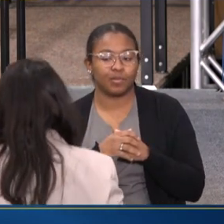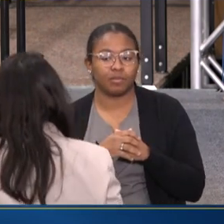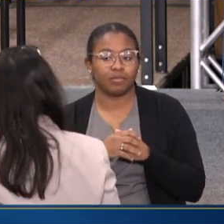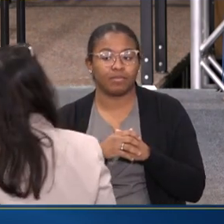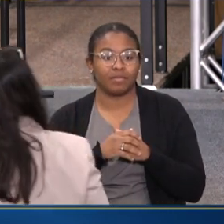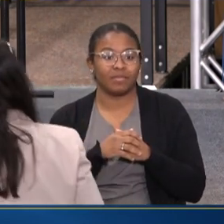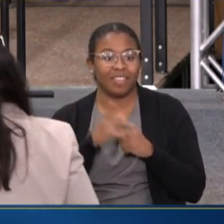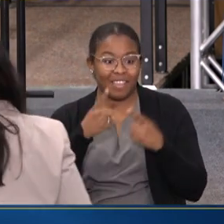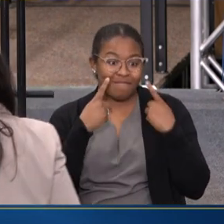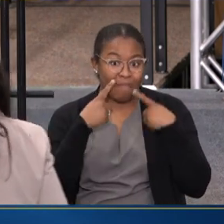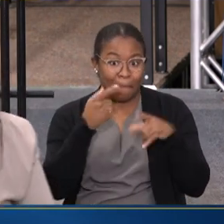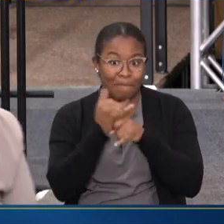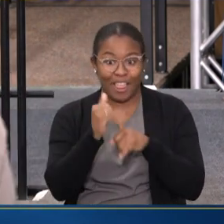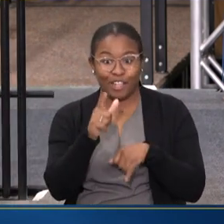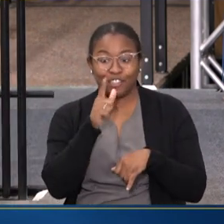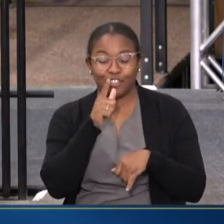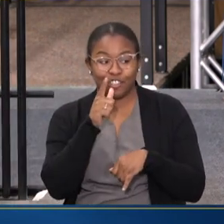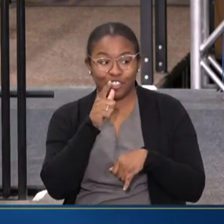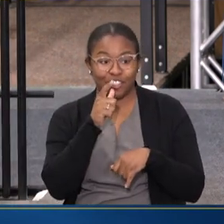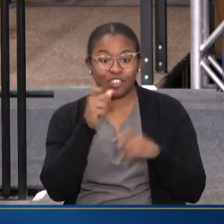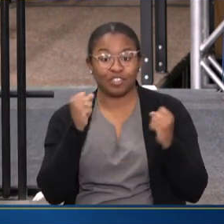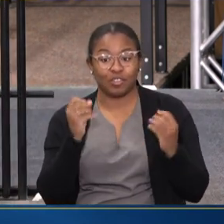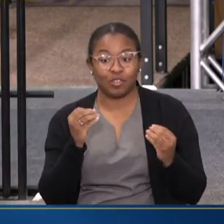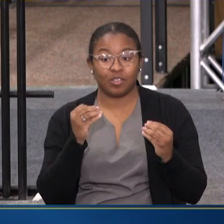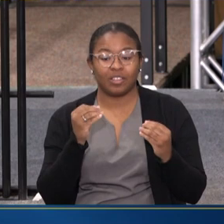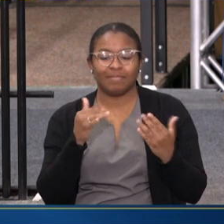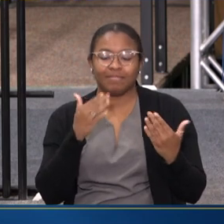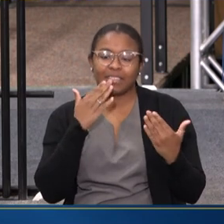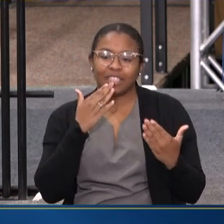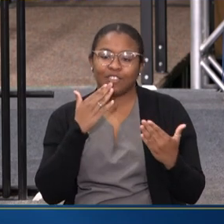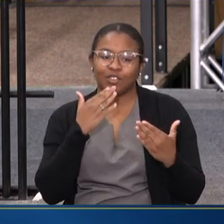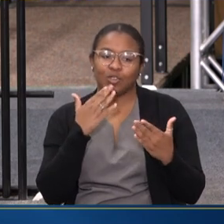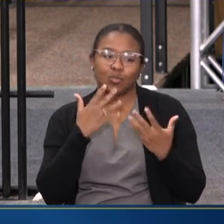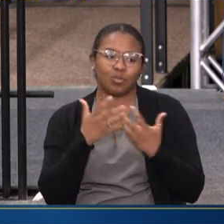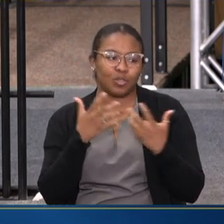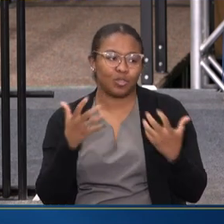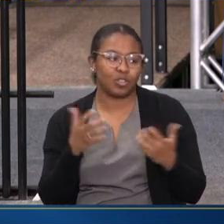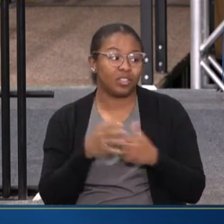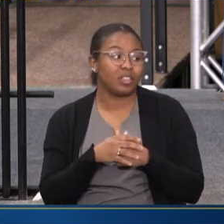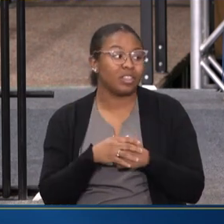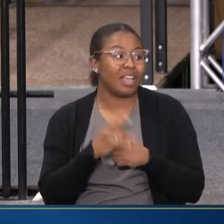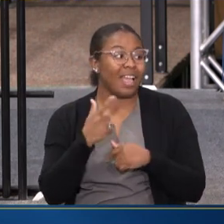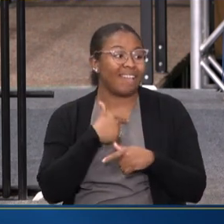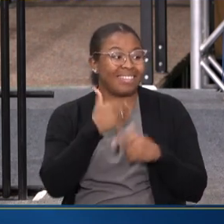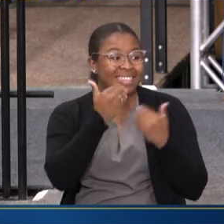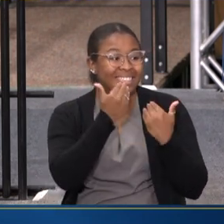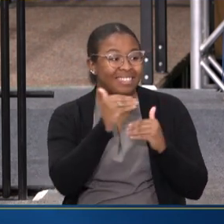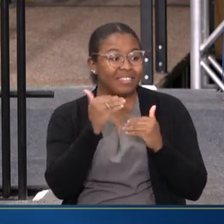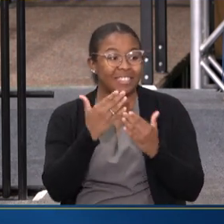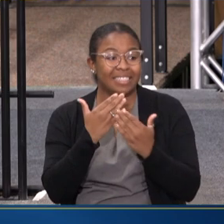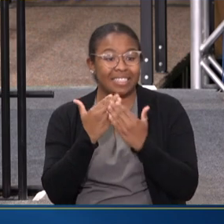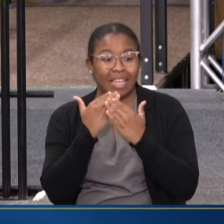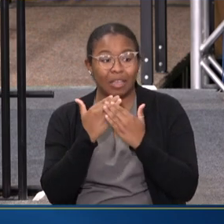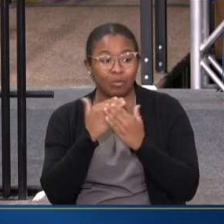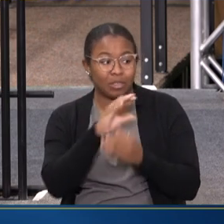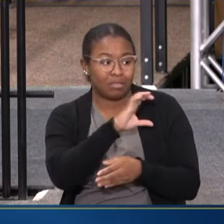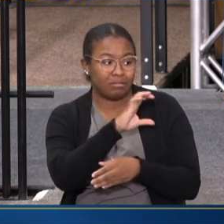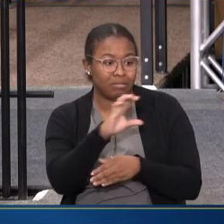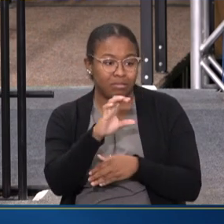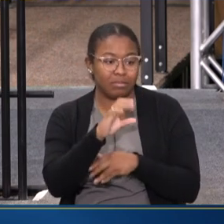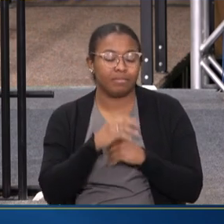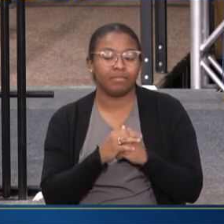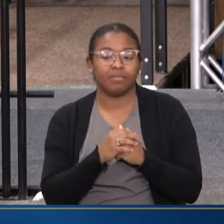You made it to lunch. So, thank you all so much. There are a limited amount of sandwiches on the side wall.